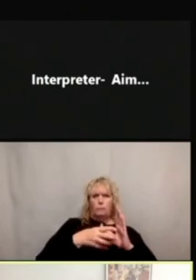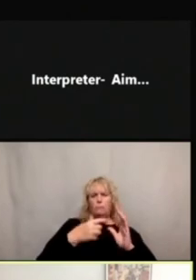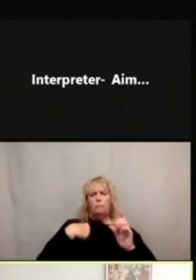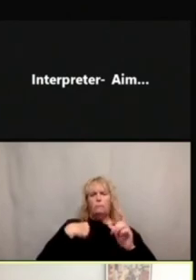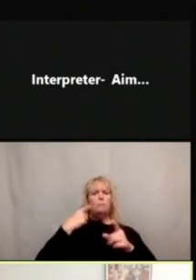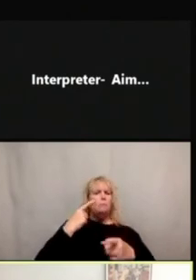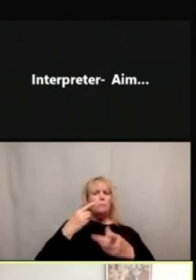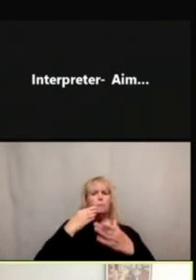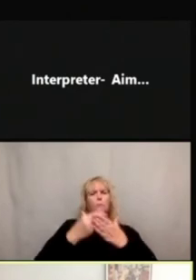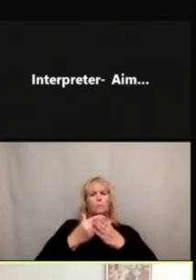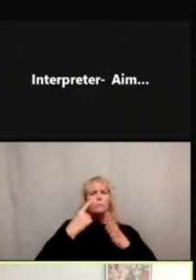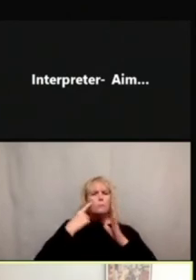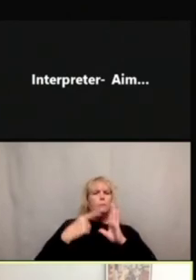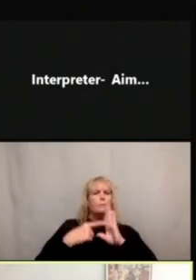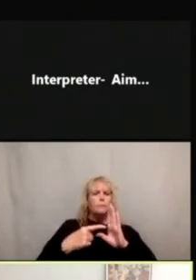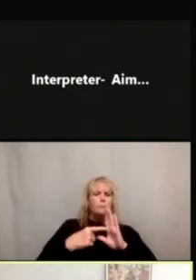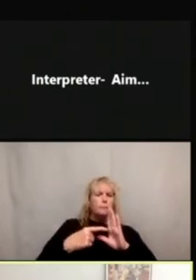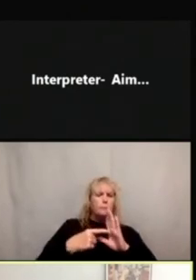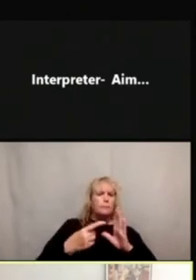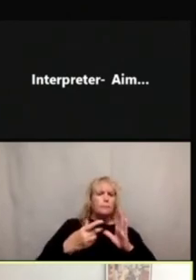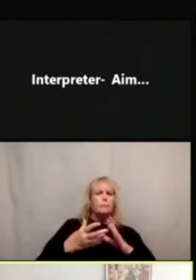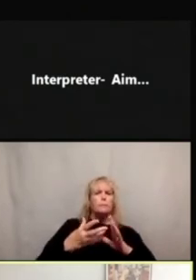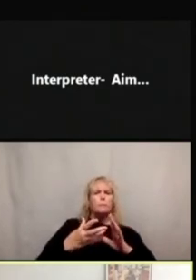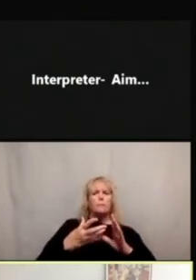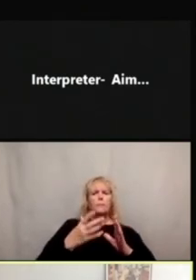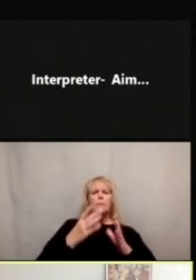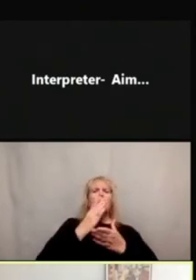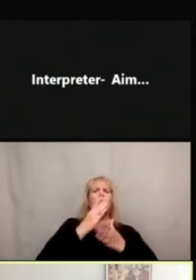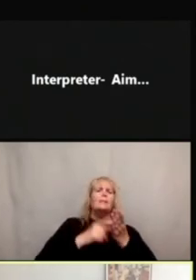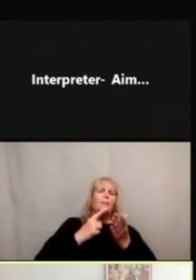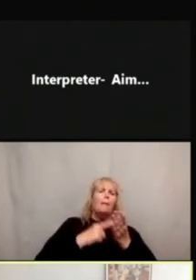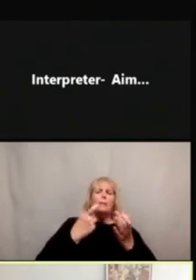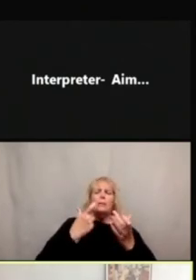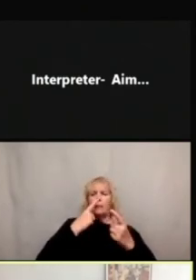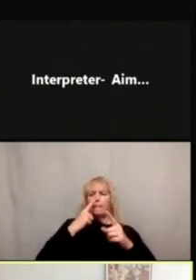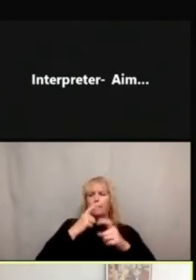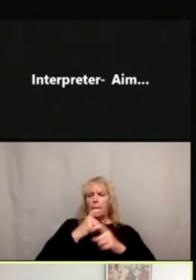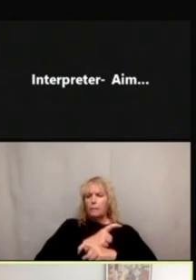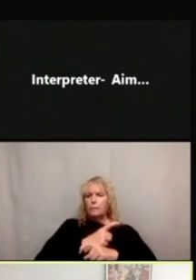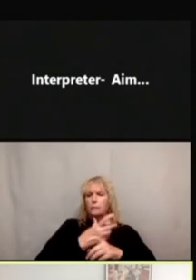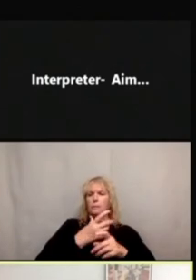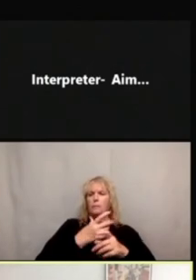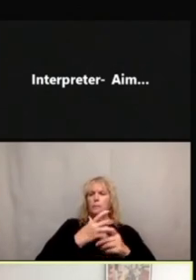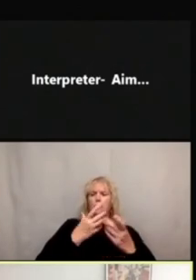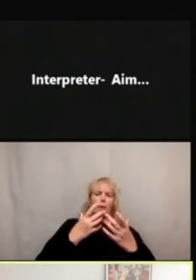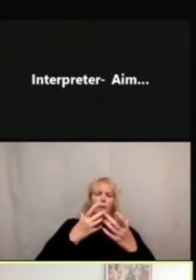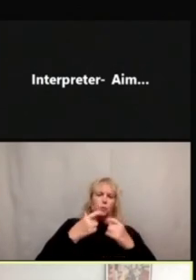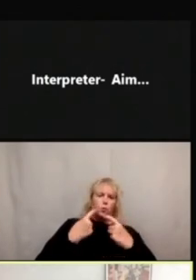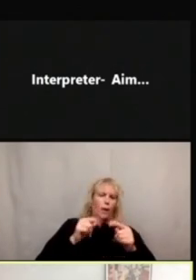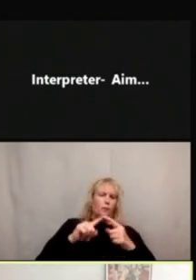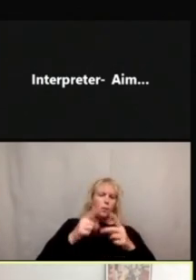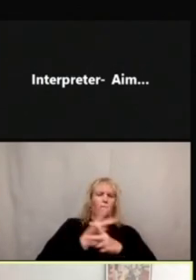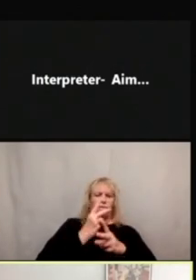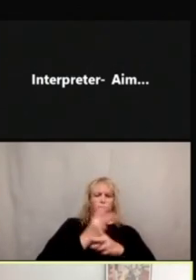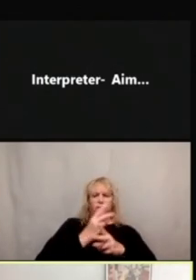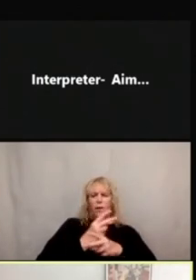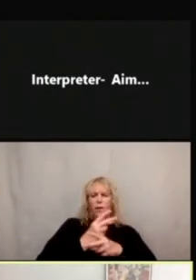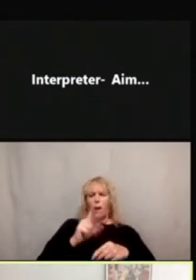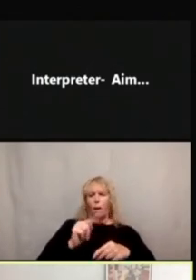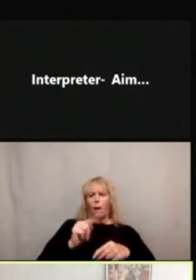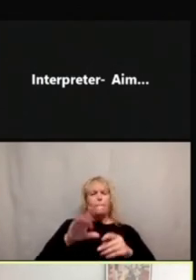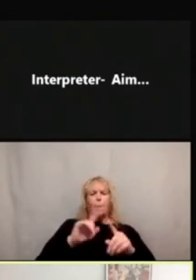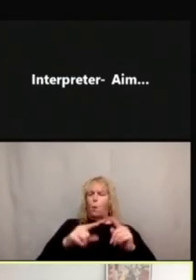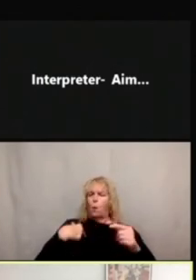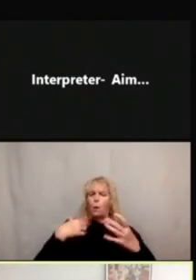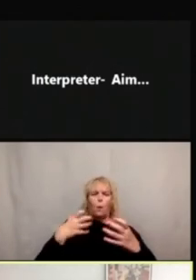example of how sometimes there can be a little bit of complexity in figuring out. We want to keep these as literal as